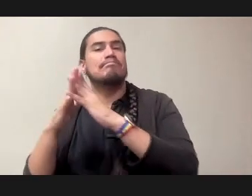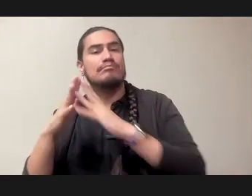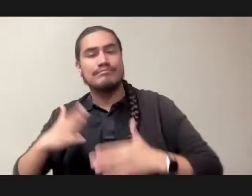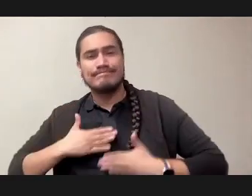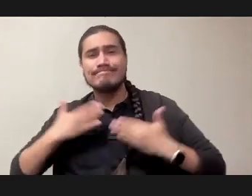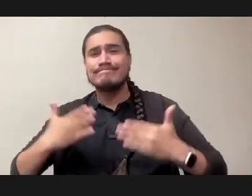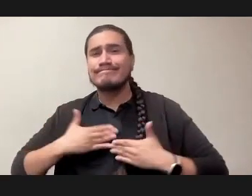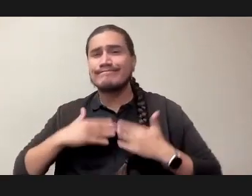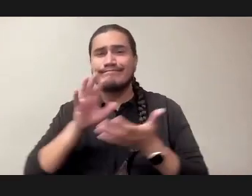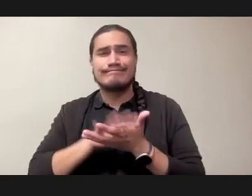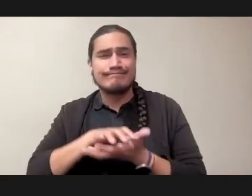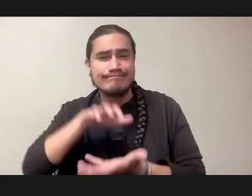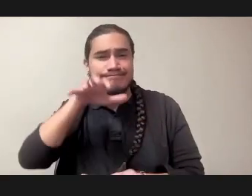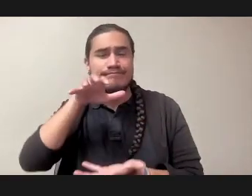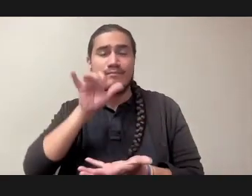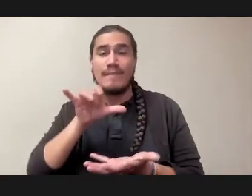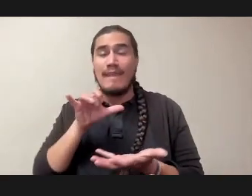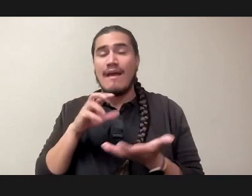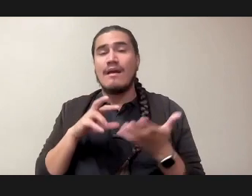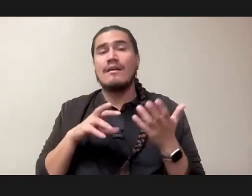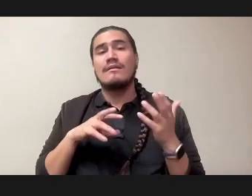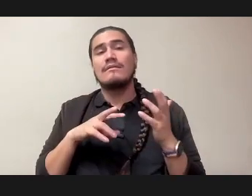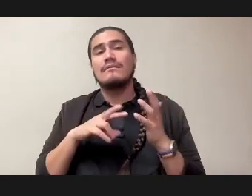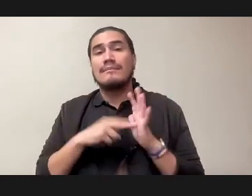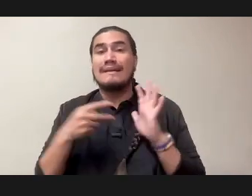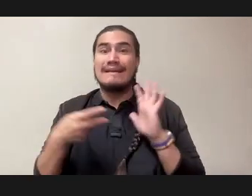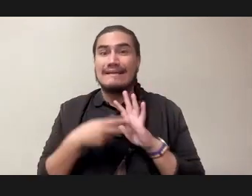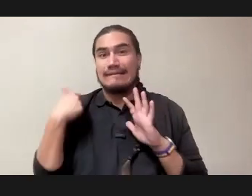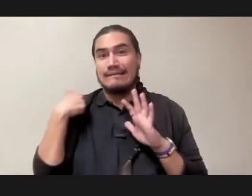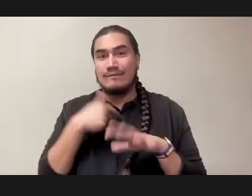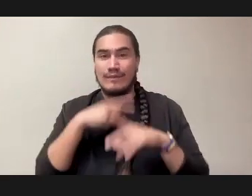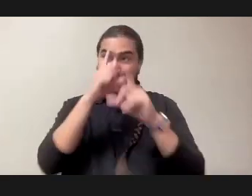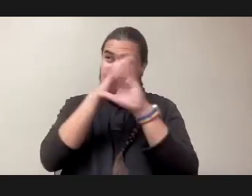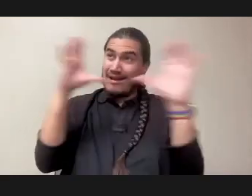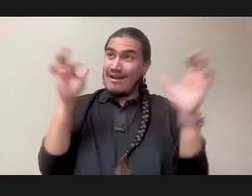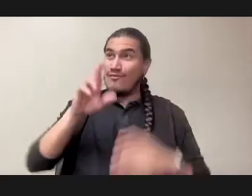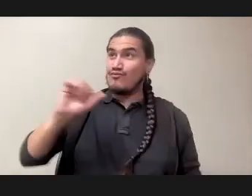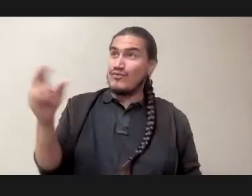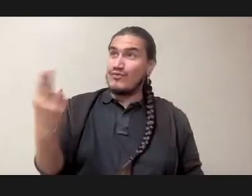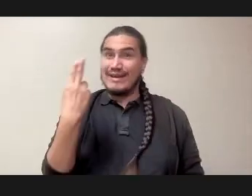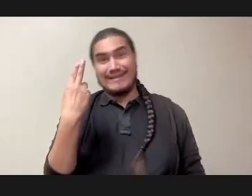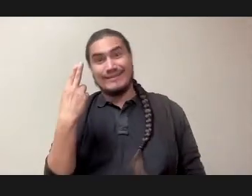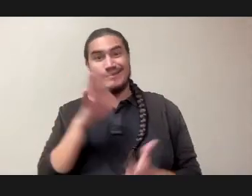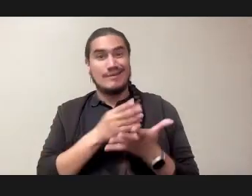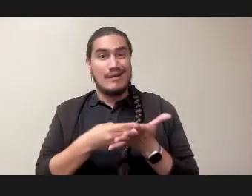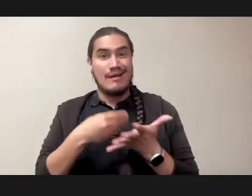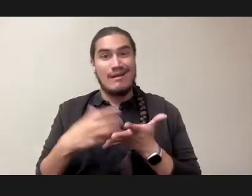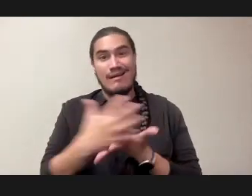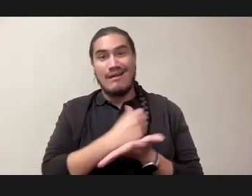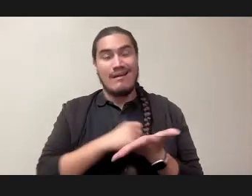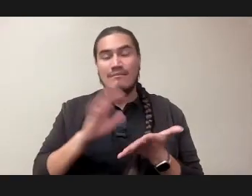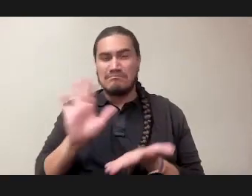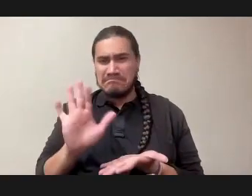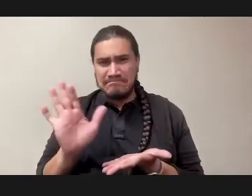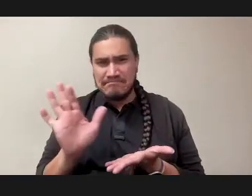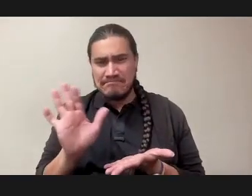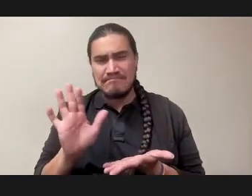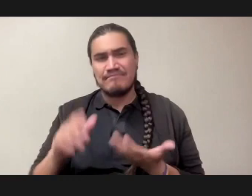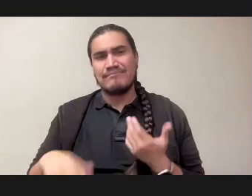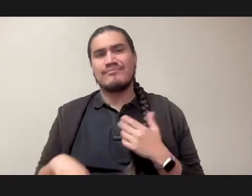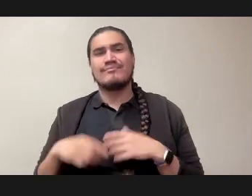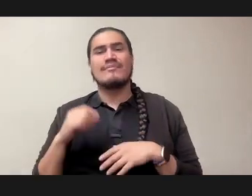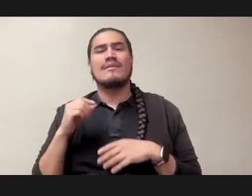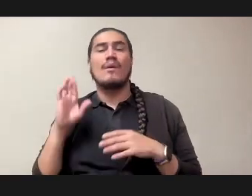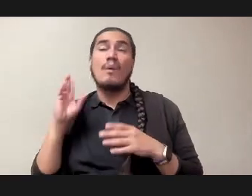and the richness might not be the kind that we think of when we hear the word rich nowadays, right? Or up till now,